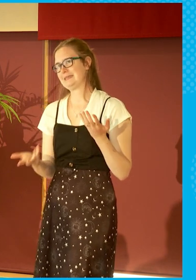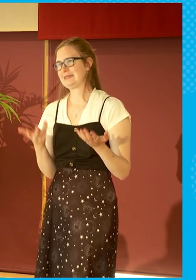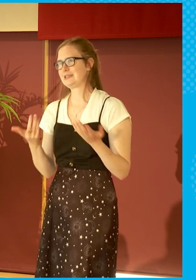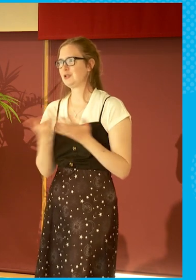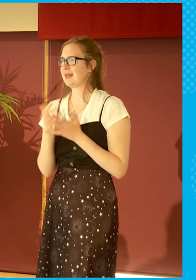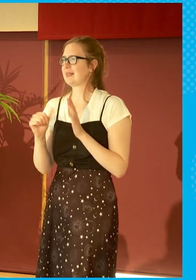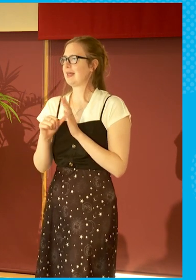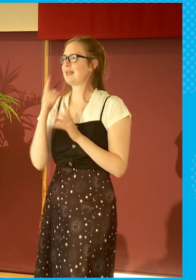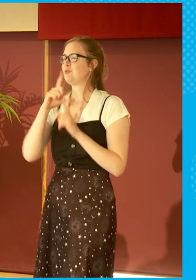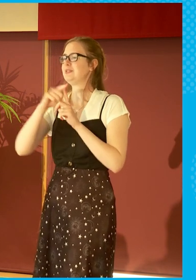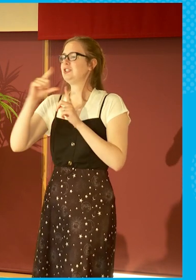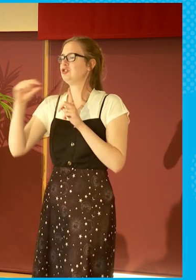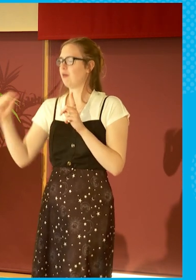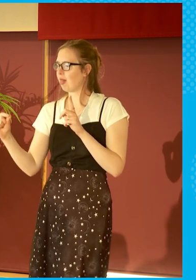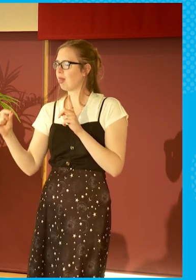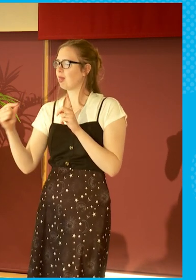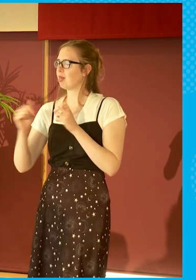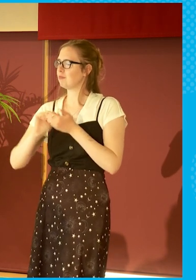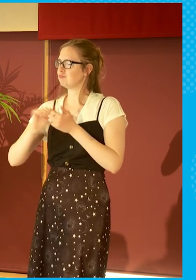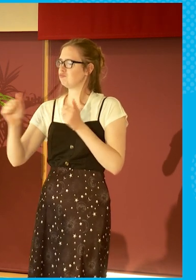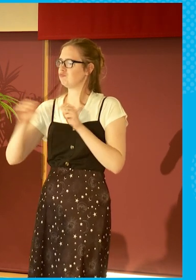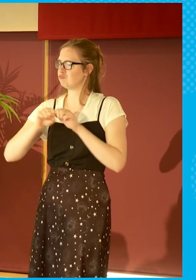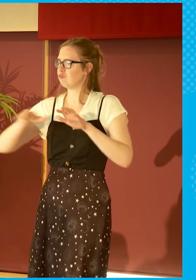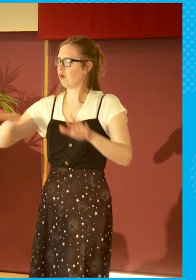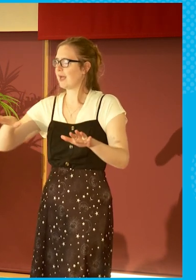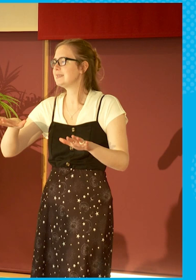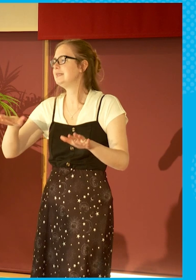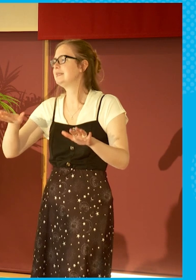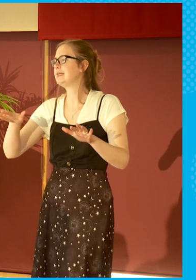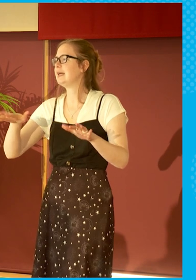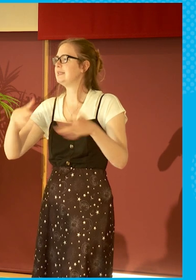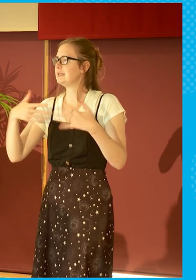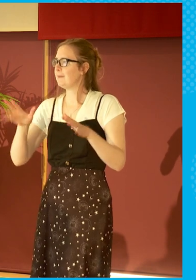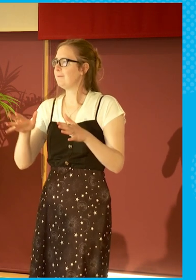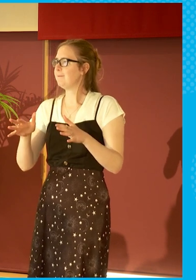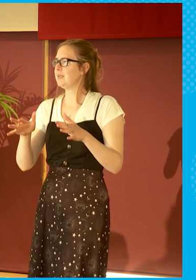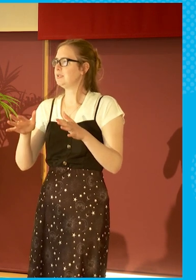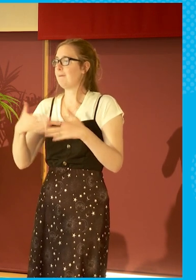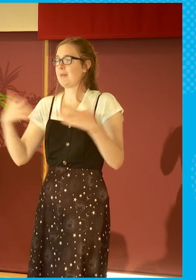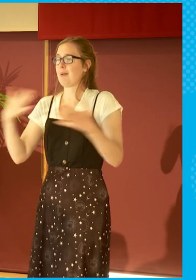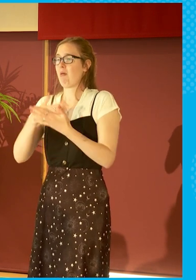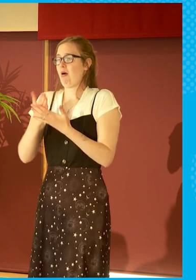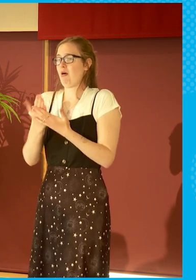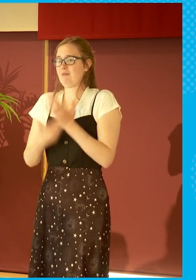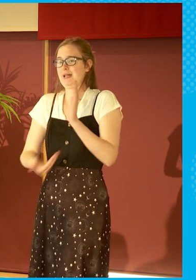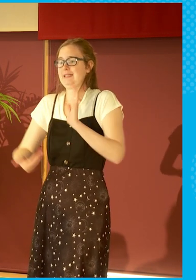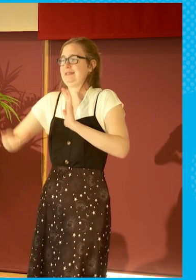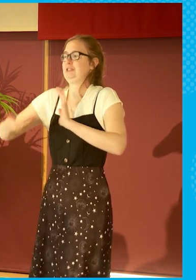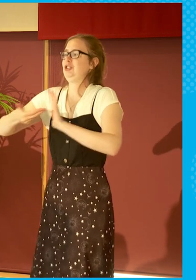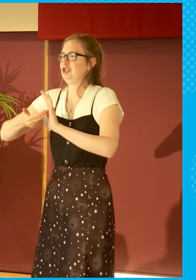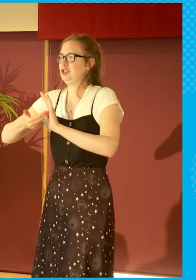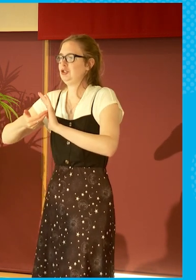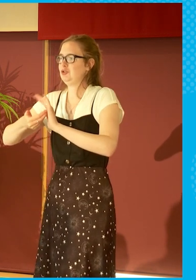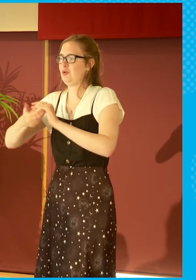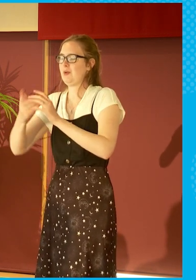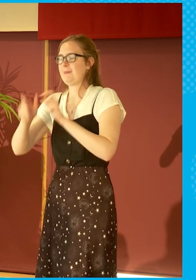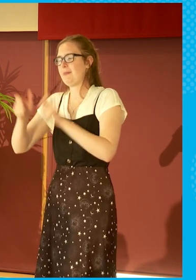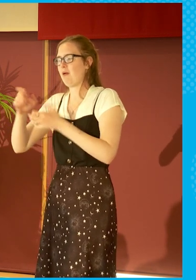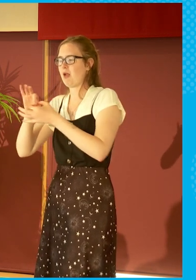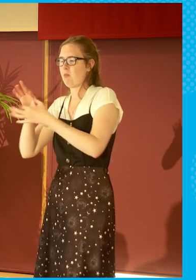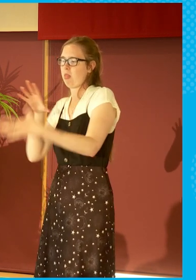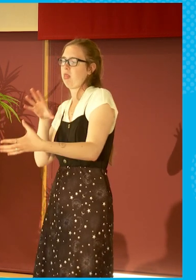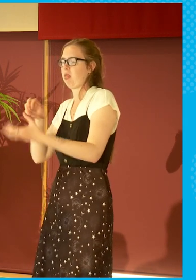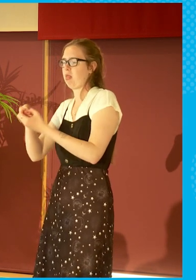digitalisation of the press, of course, has been a big factor in addition to disinvestment in